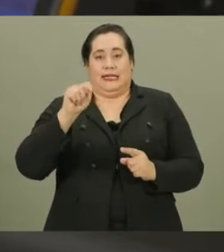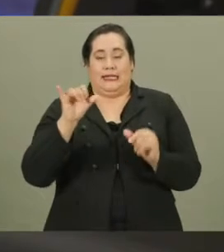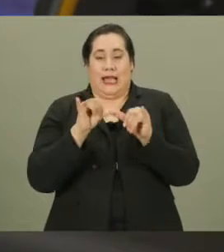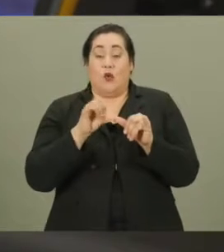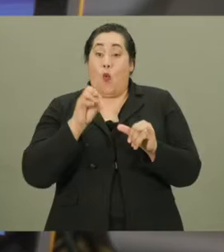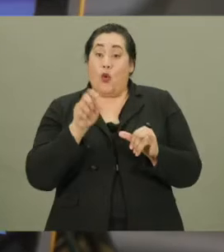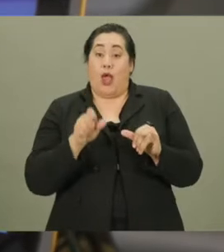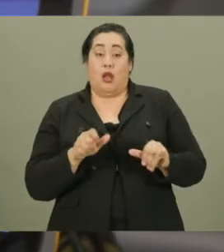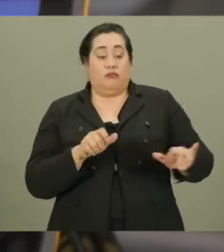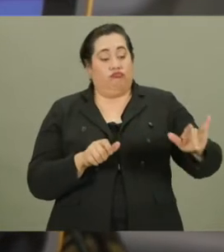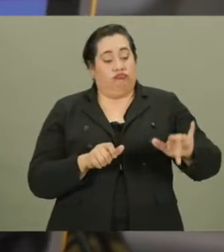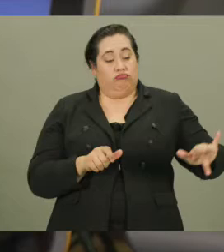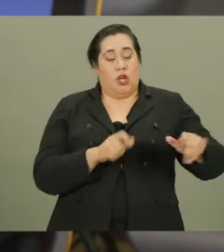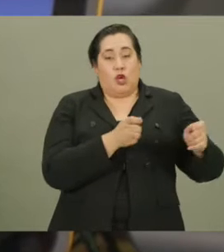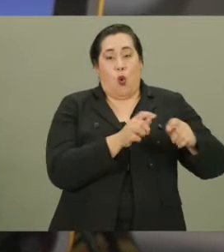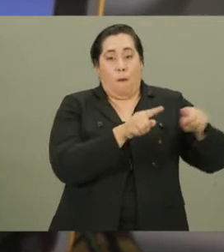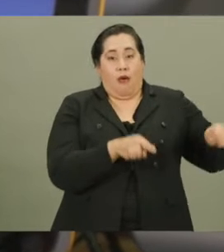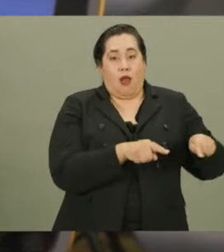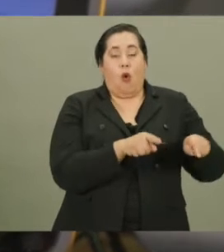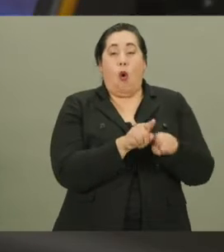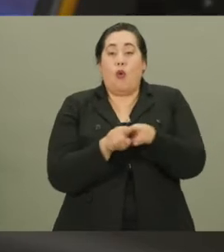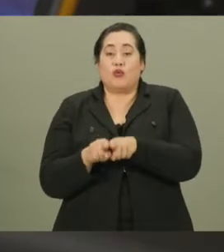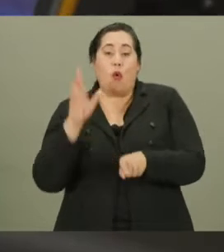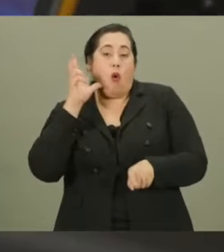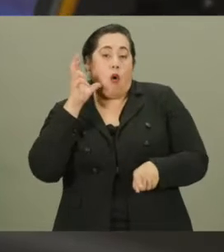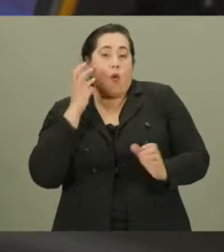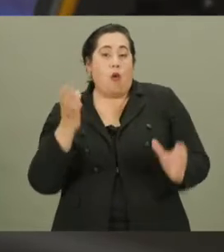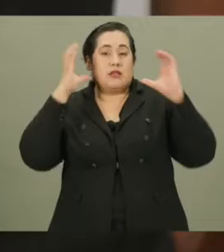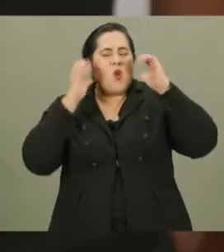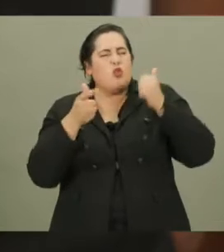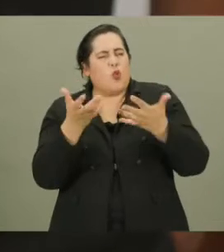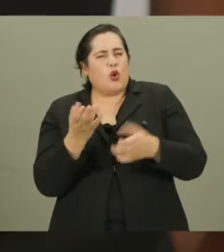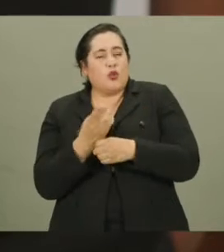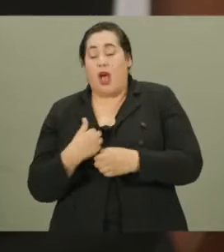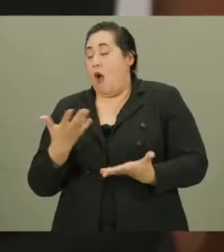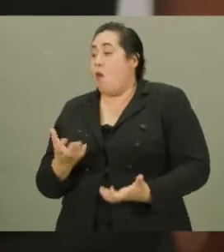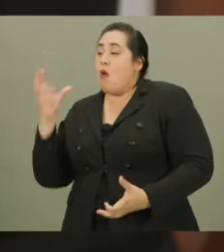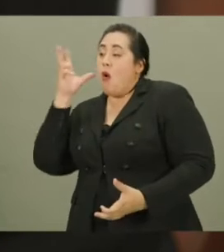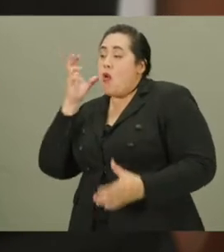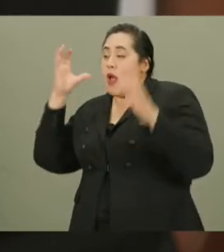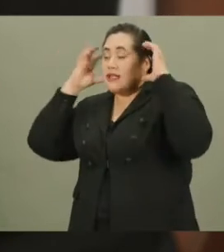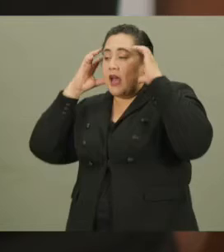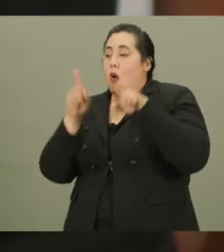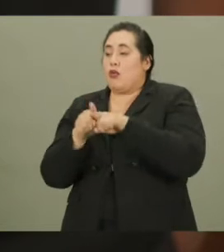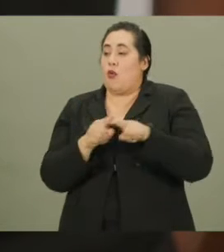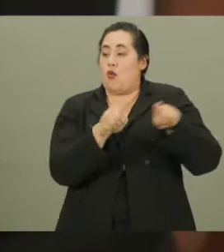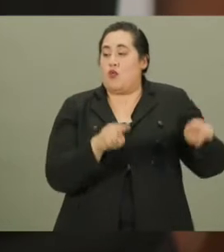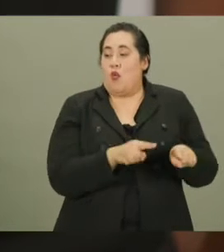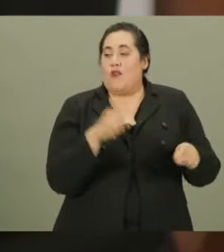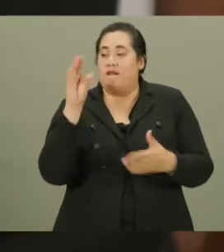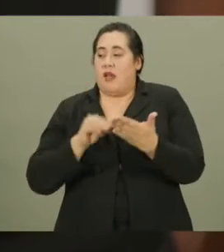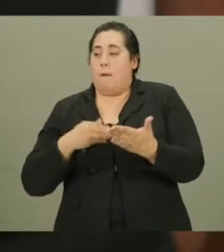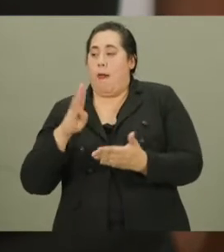also navigate the ballot using the control pad and the audio headset. Which option would you like to use? I would like to use the audio headset and control pad